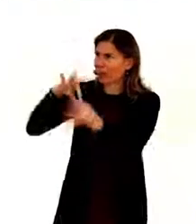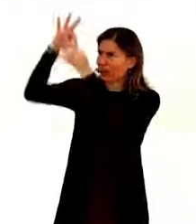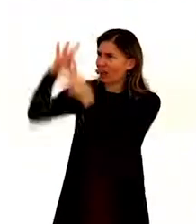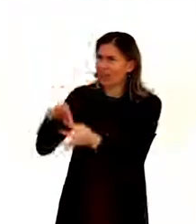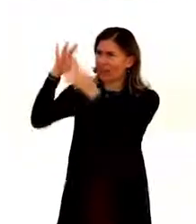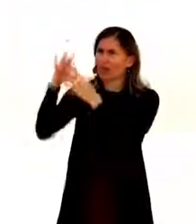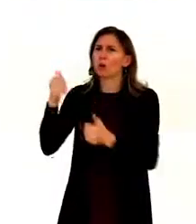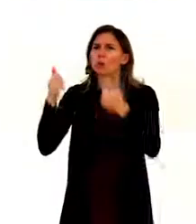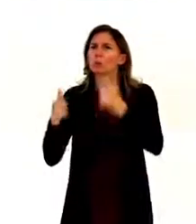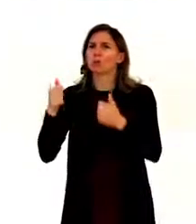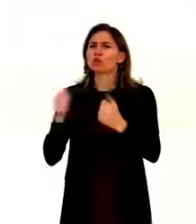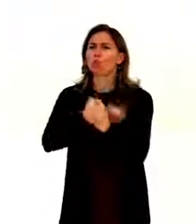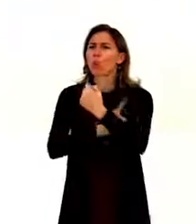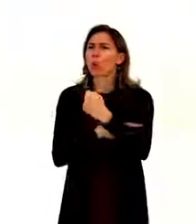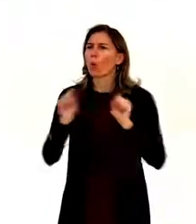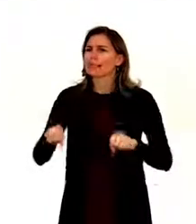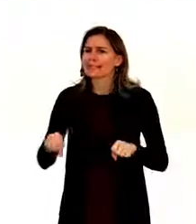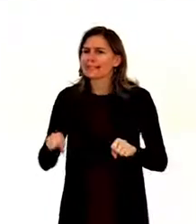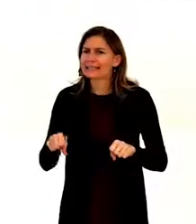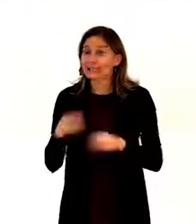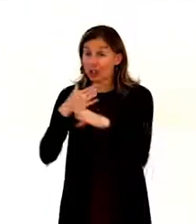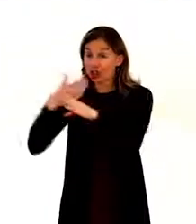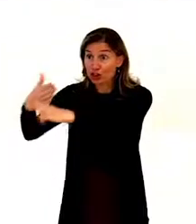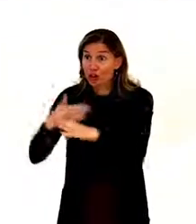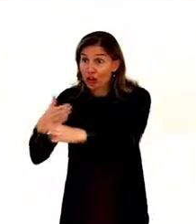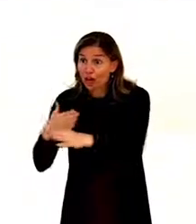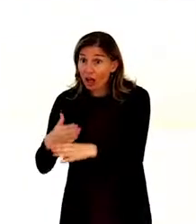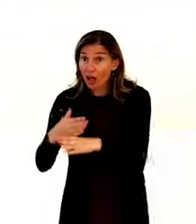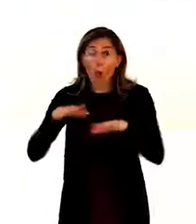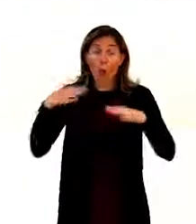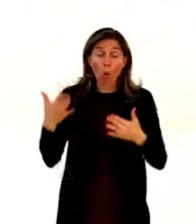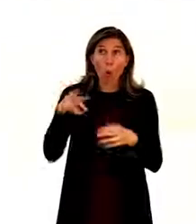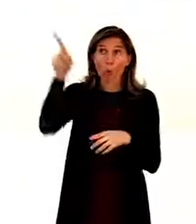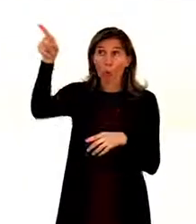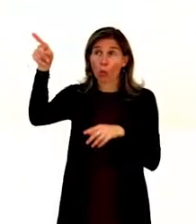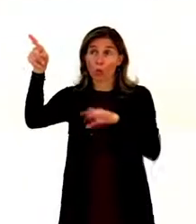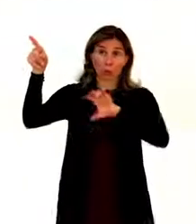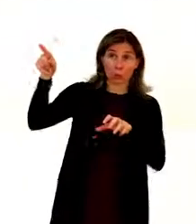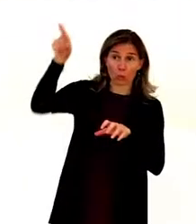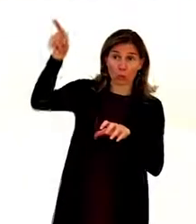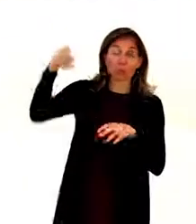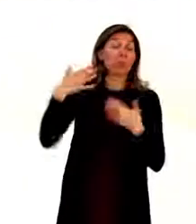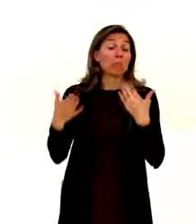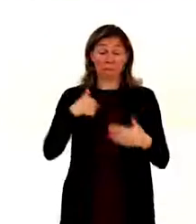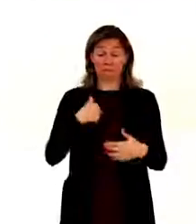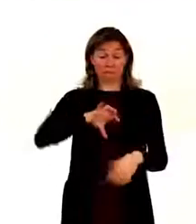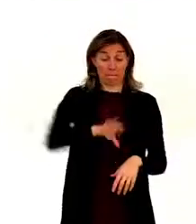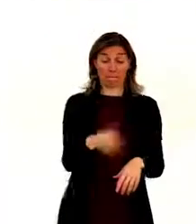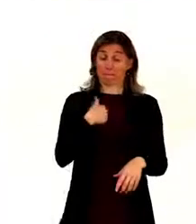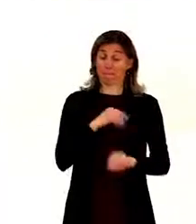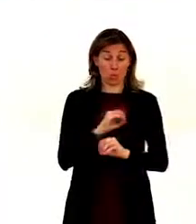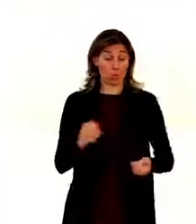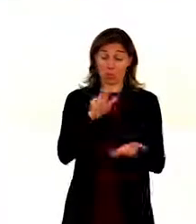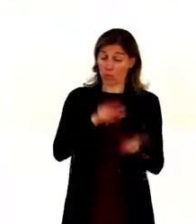or is shared competence between member states in EU, then convention applies, even if the state party has not ratified the